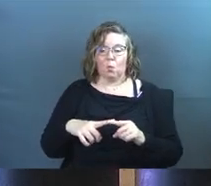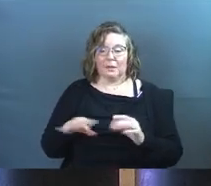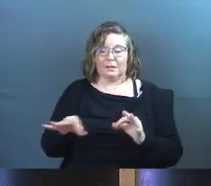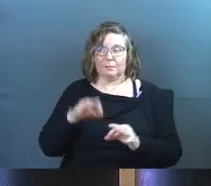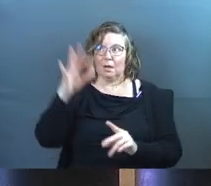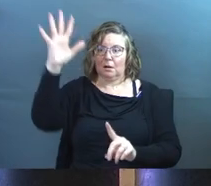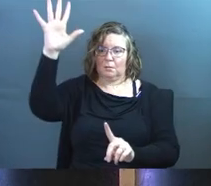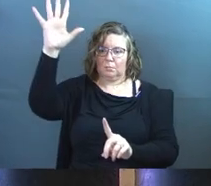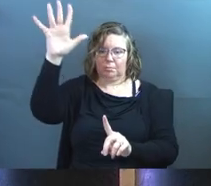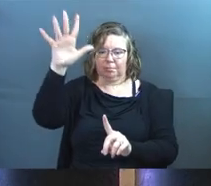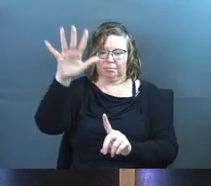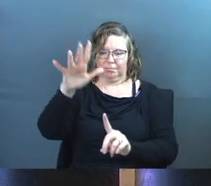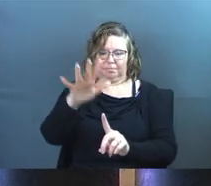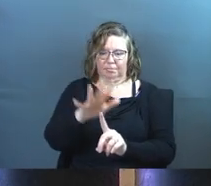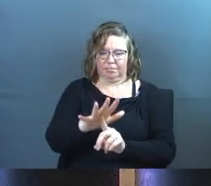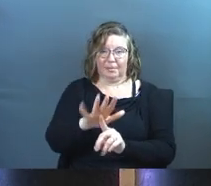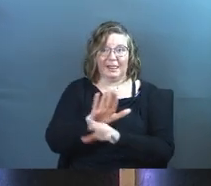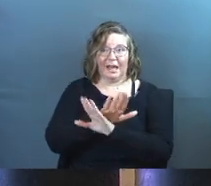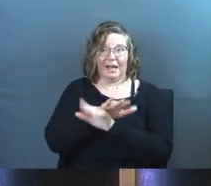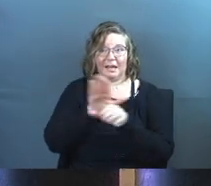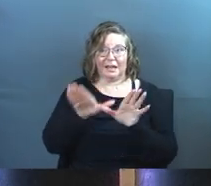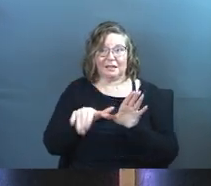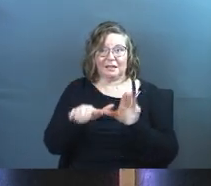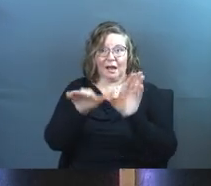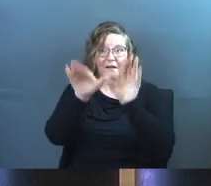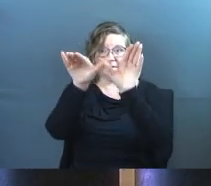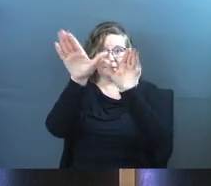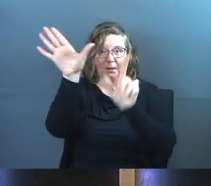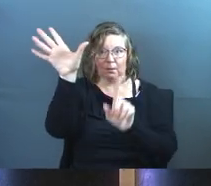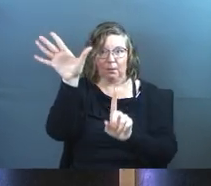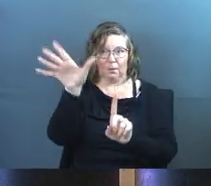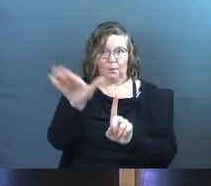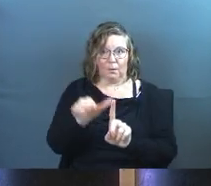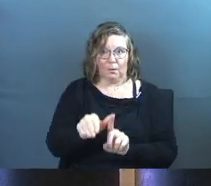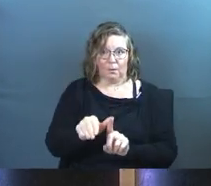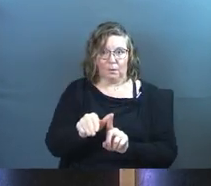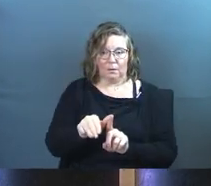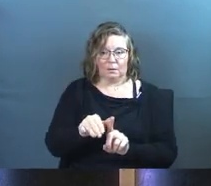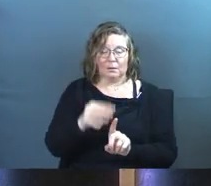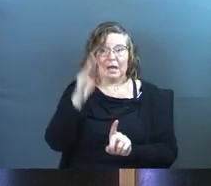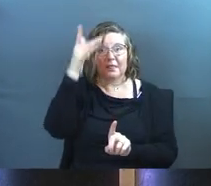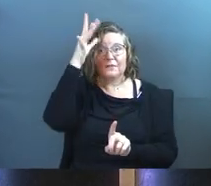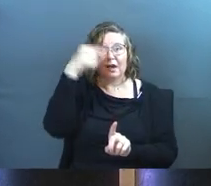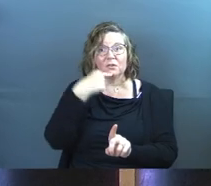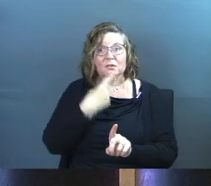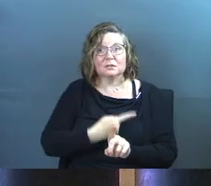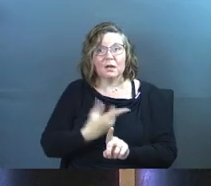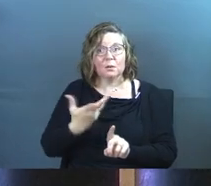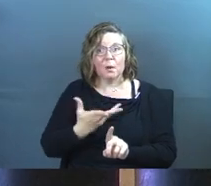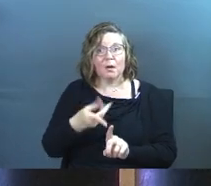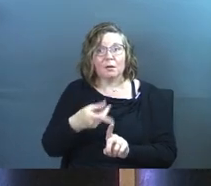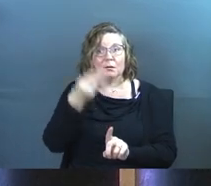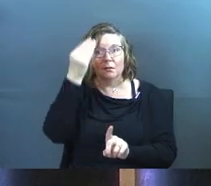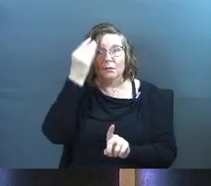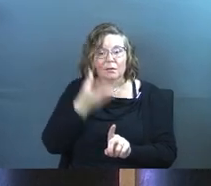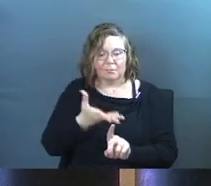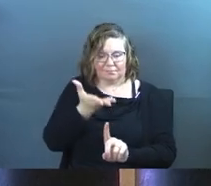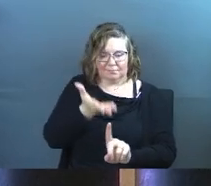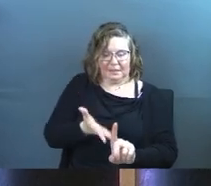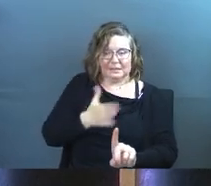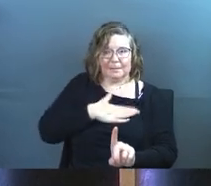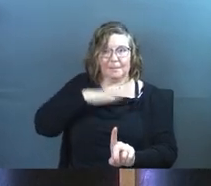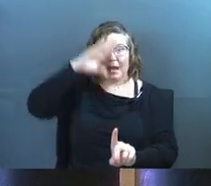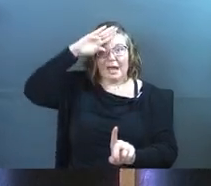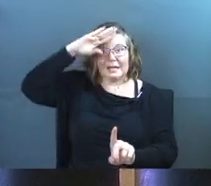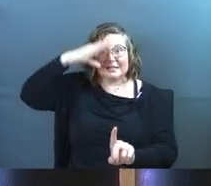Spirit descends on him like a dove, and the Father speaks from heaven. And what does the Father speak to him? This is my